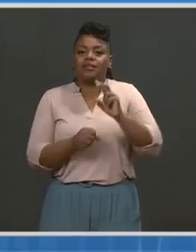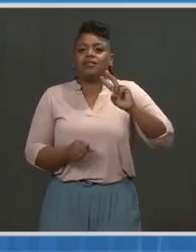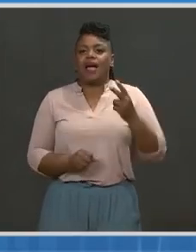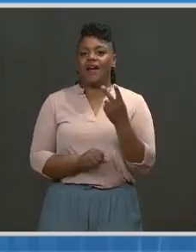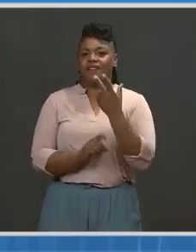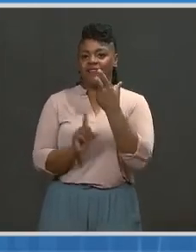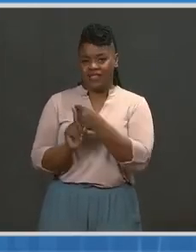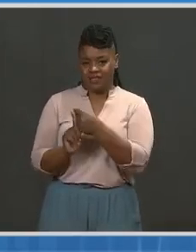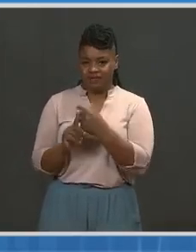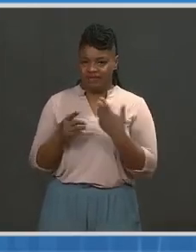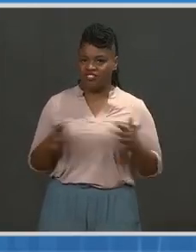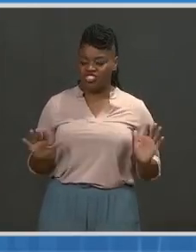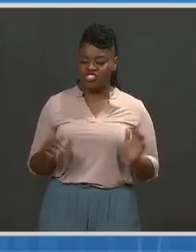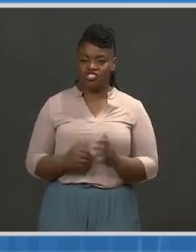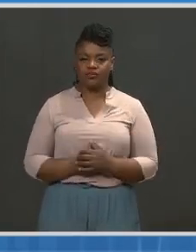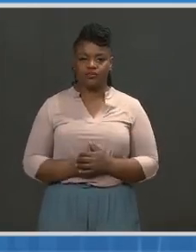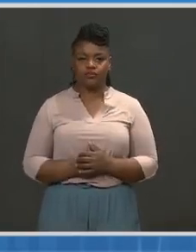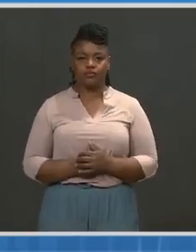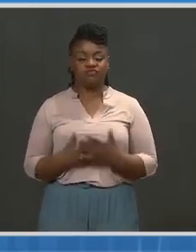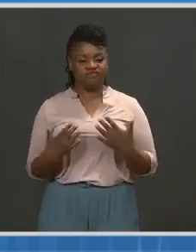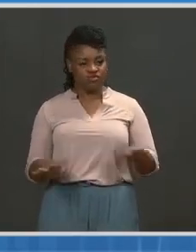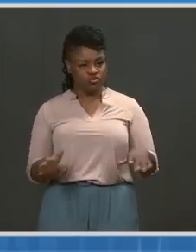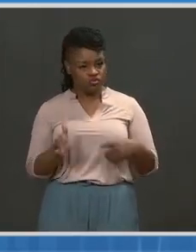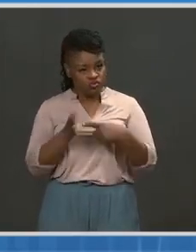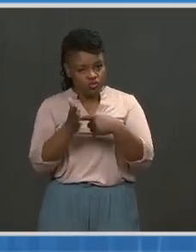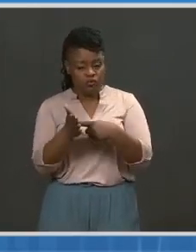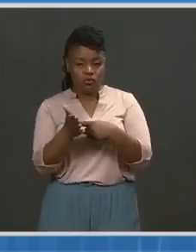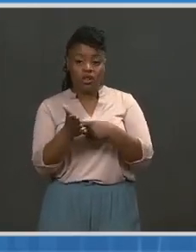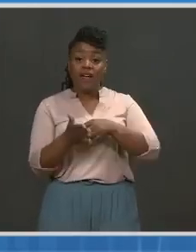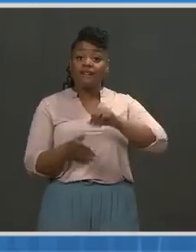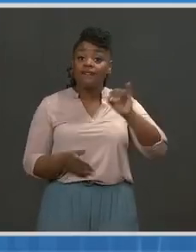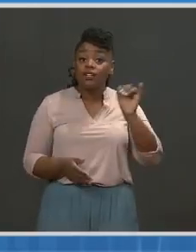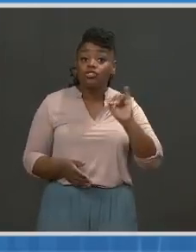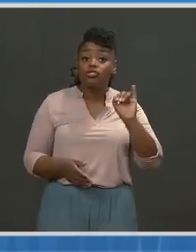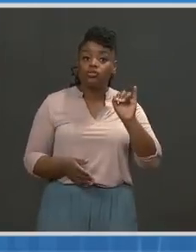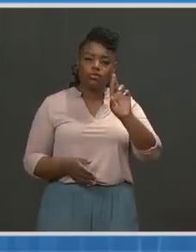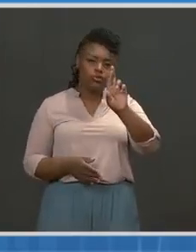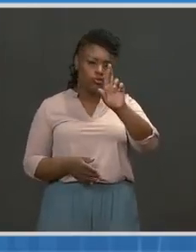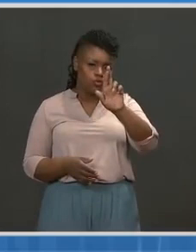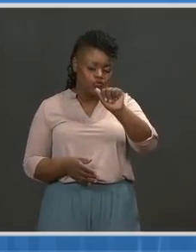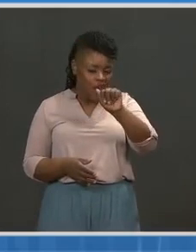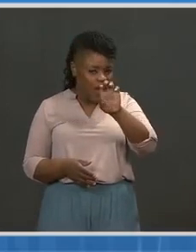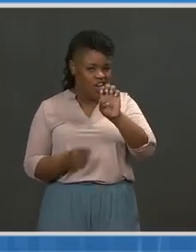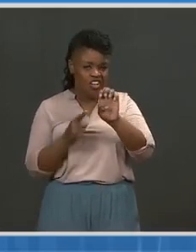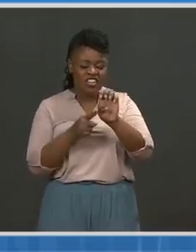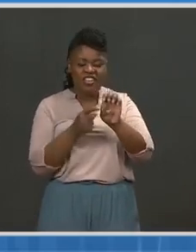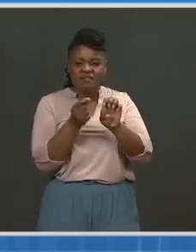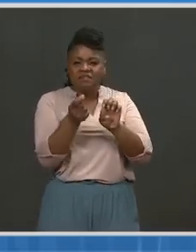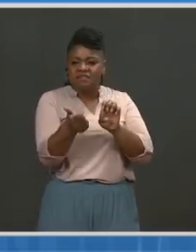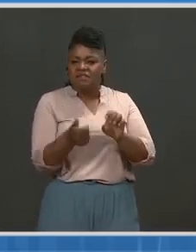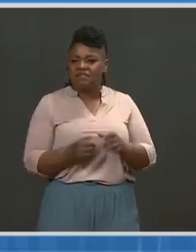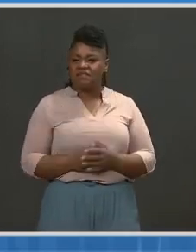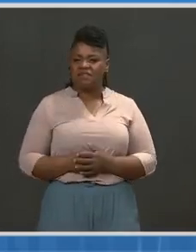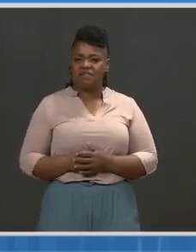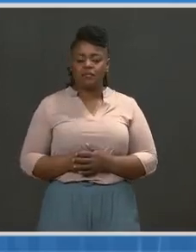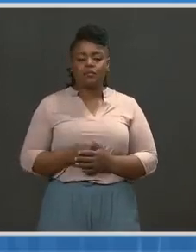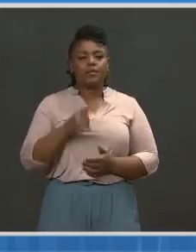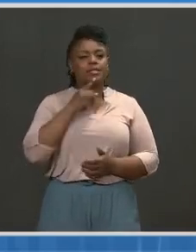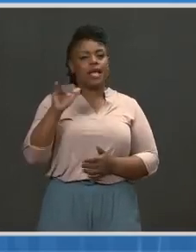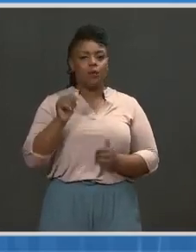their second dose of vaccine who were showing that infection was extremely rare,